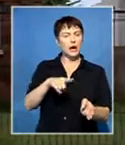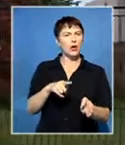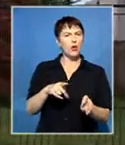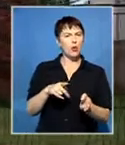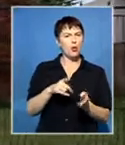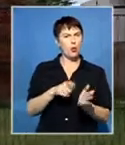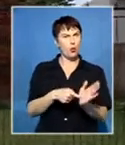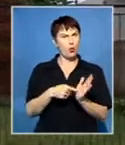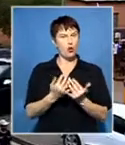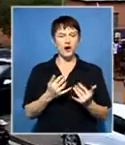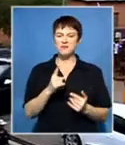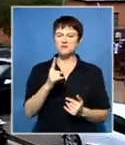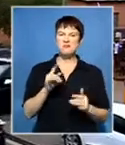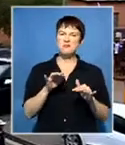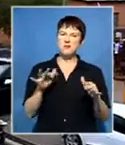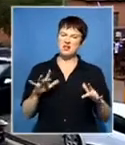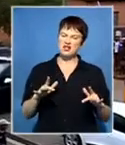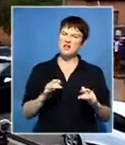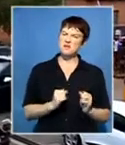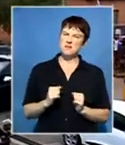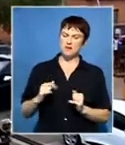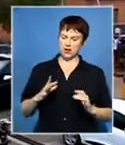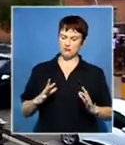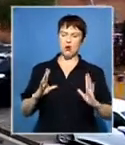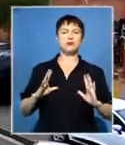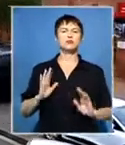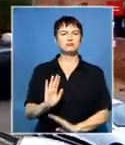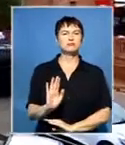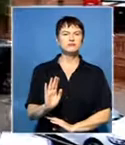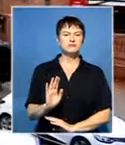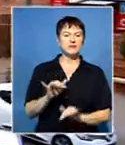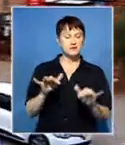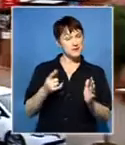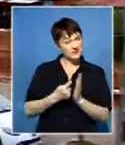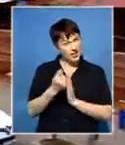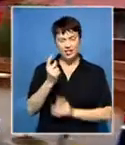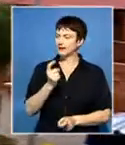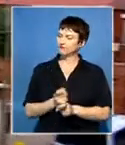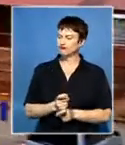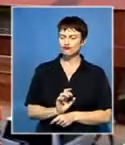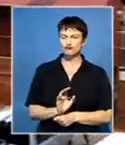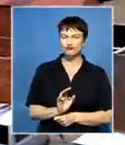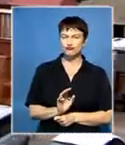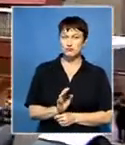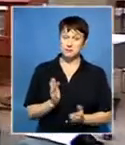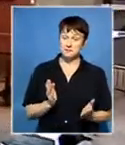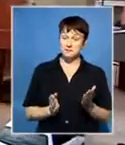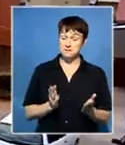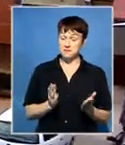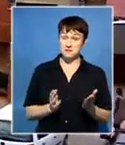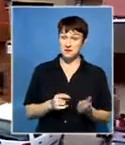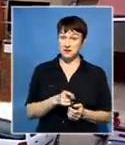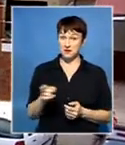price tag on pride. Residents here simply won't sell. Perhaps